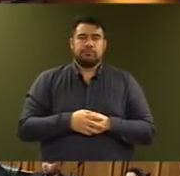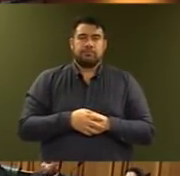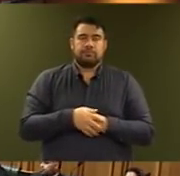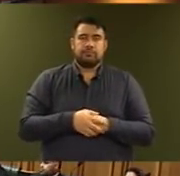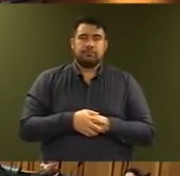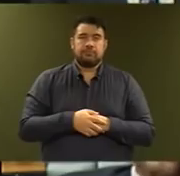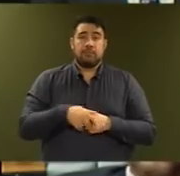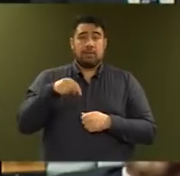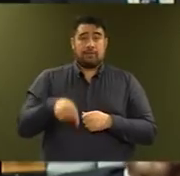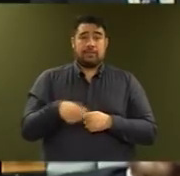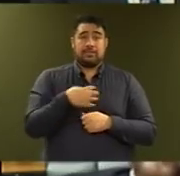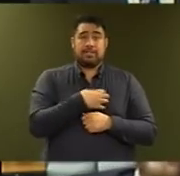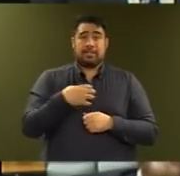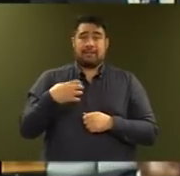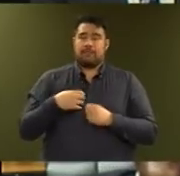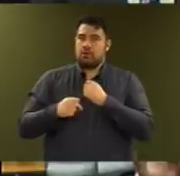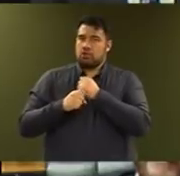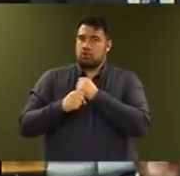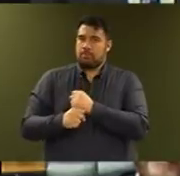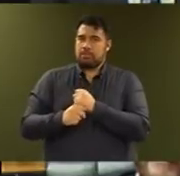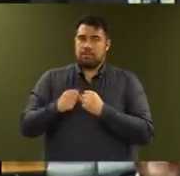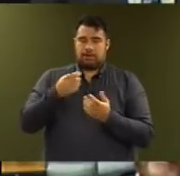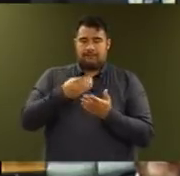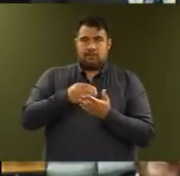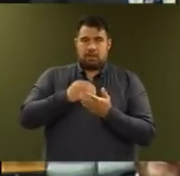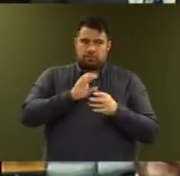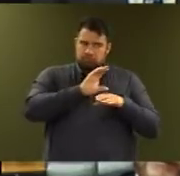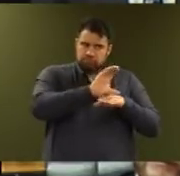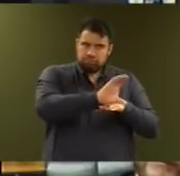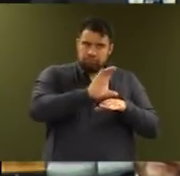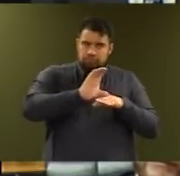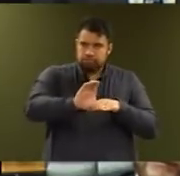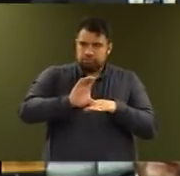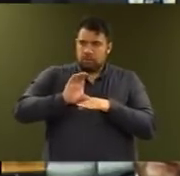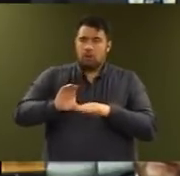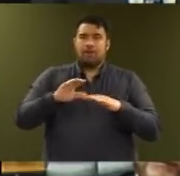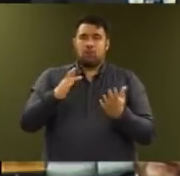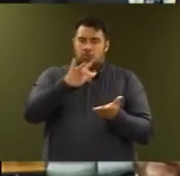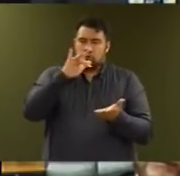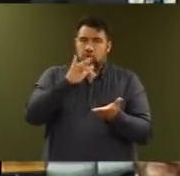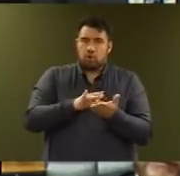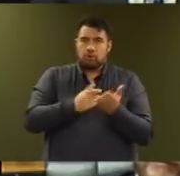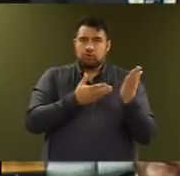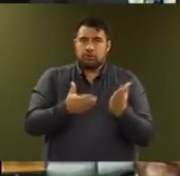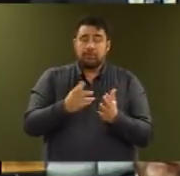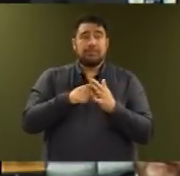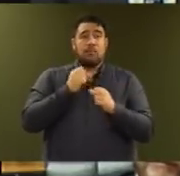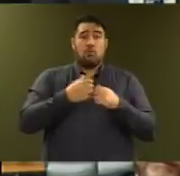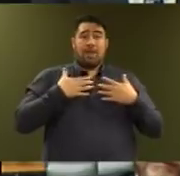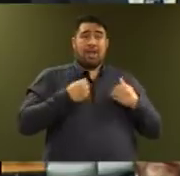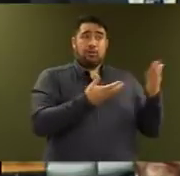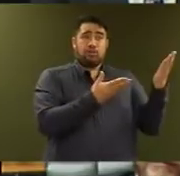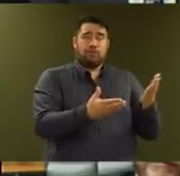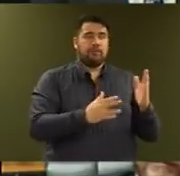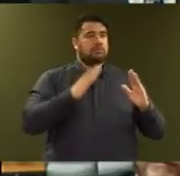This government is committed to properly funding our core public services. Rebuilding our health services is the